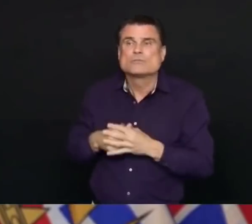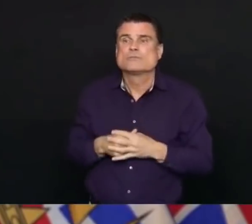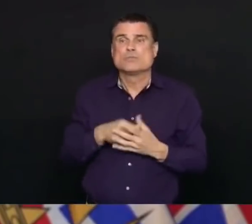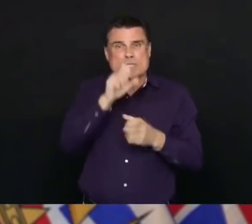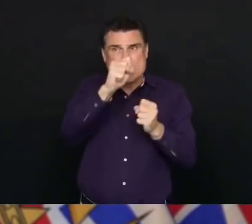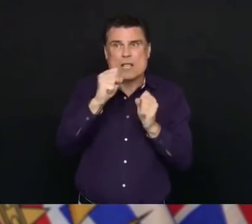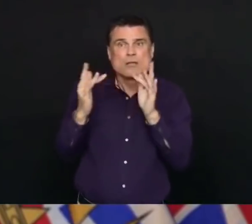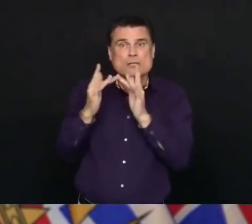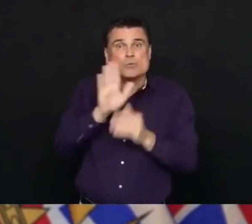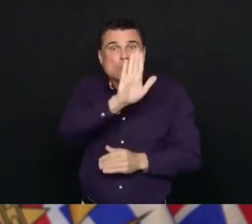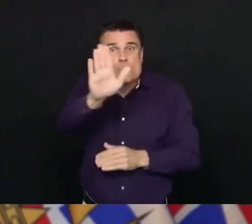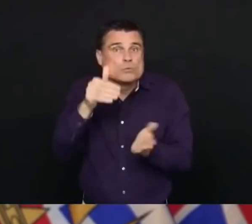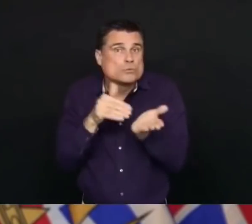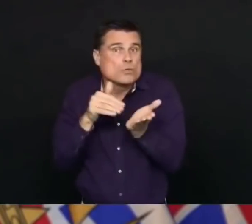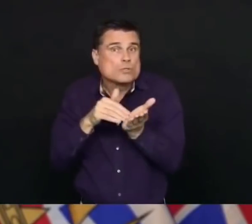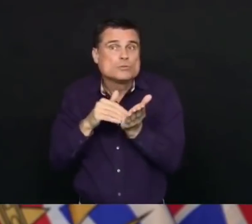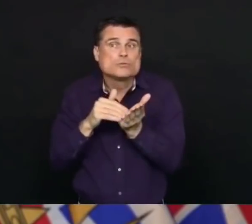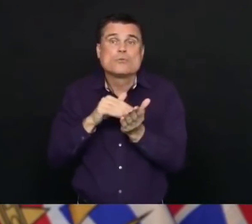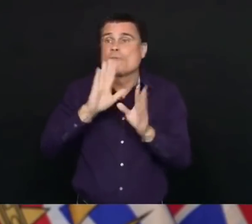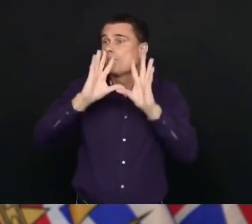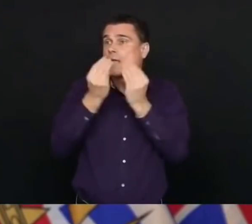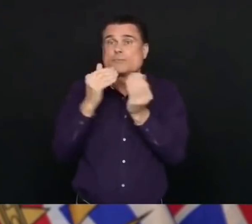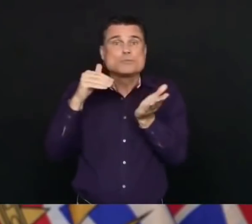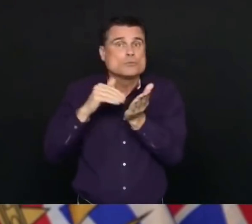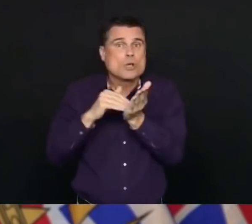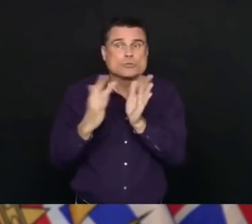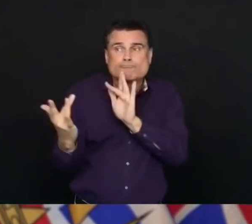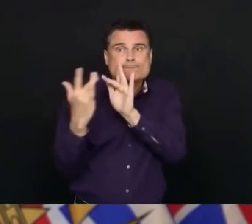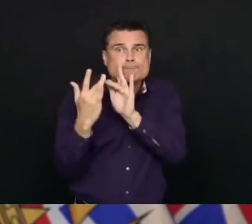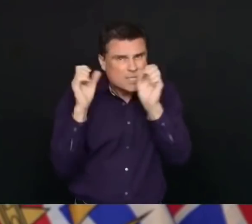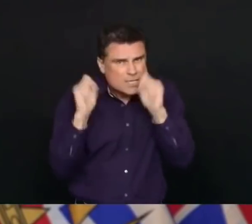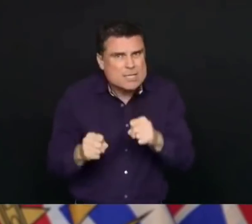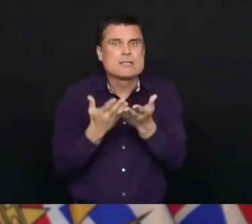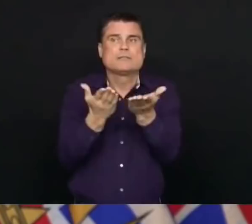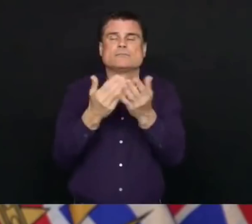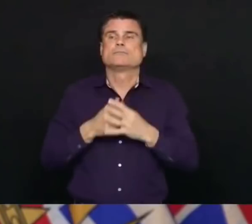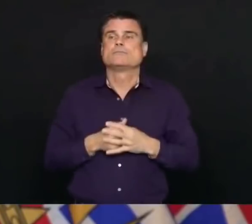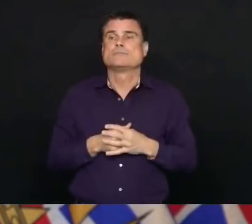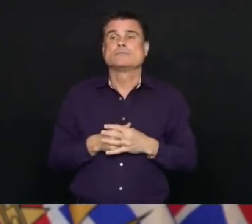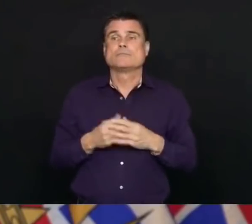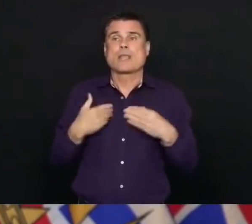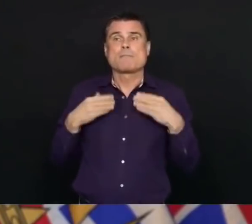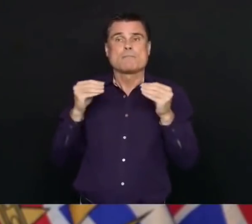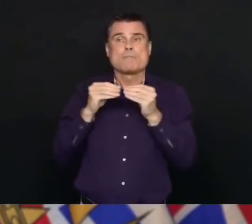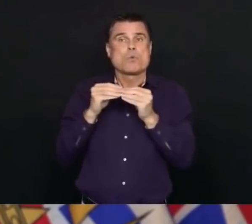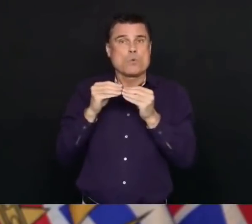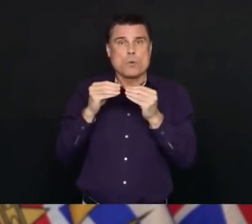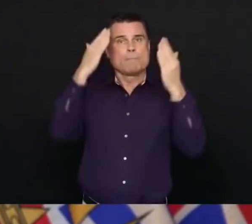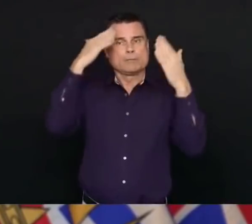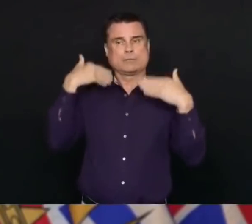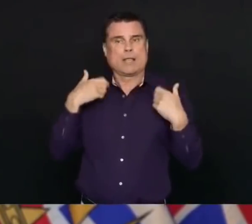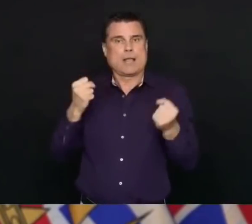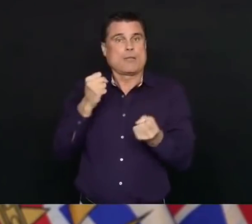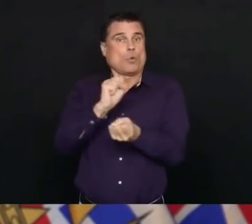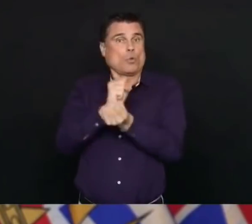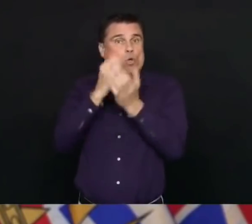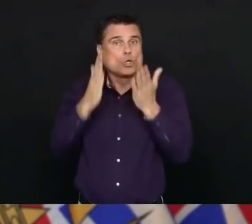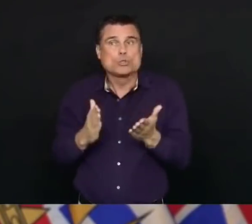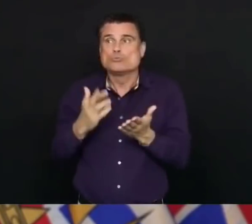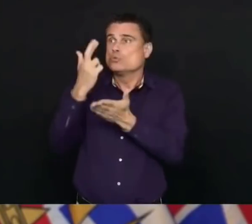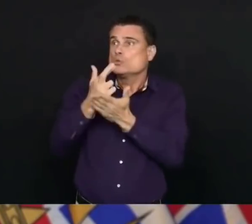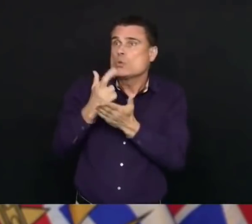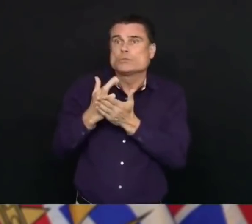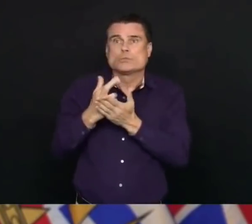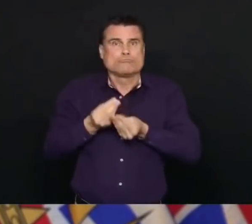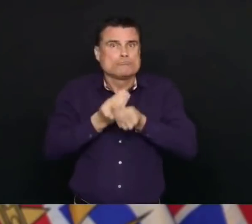Back BC, and there is more resources that were announced just this morning by Minister Darcy. So